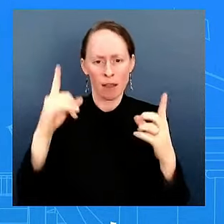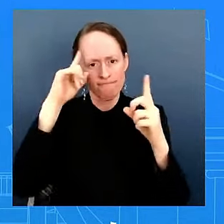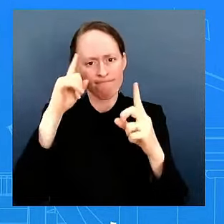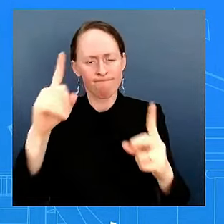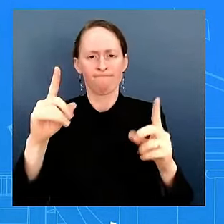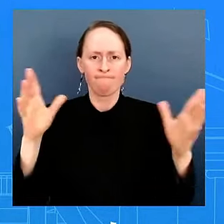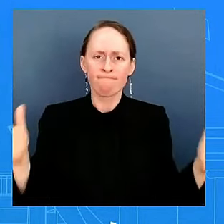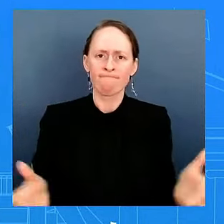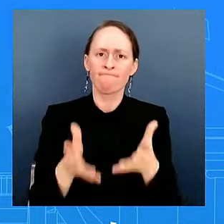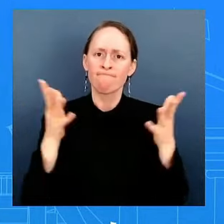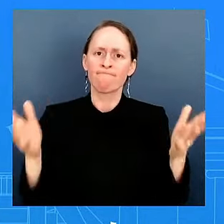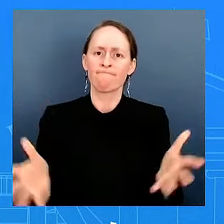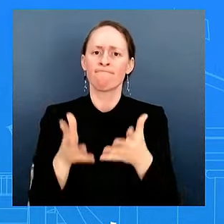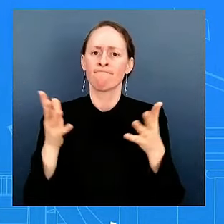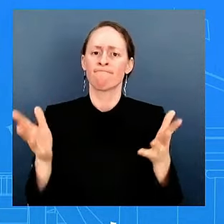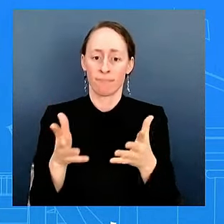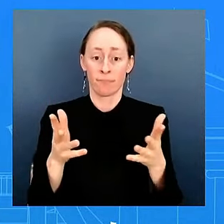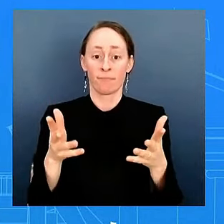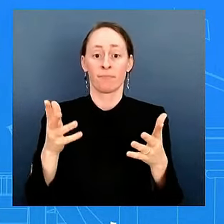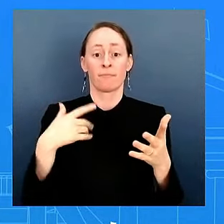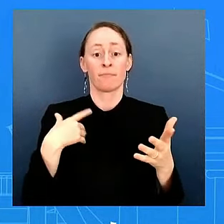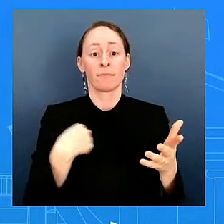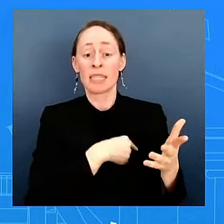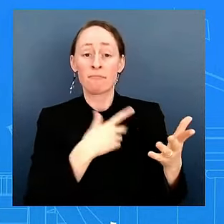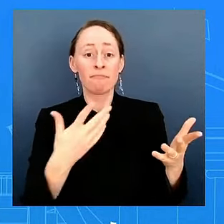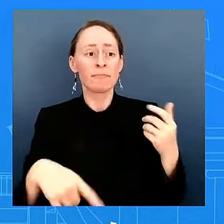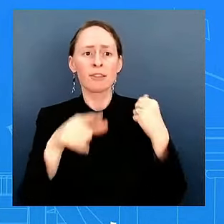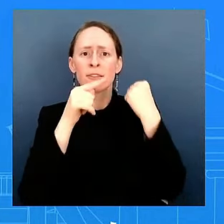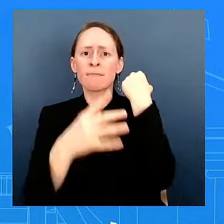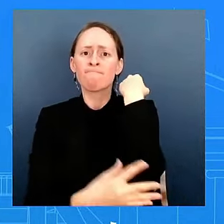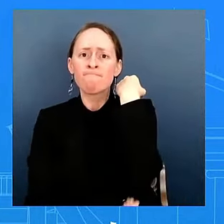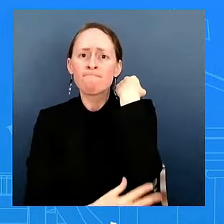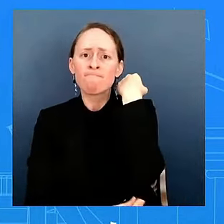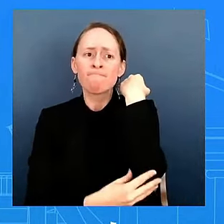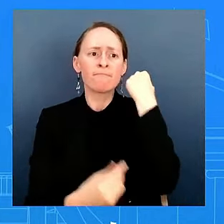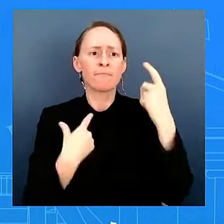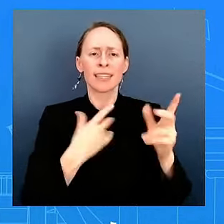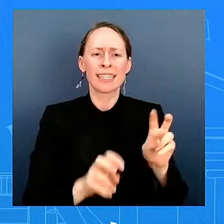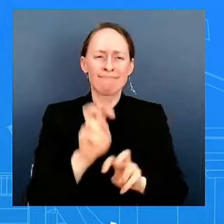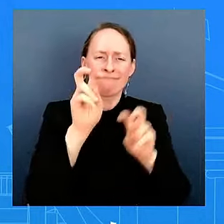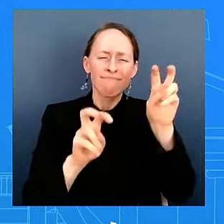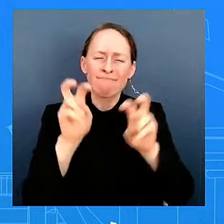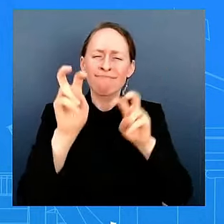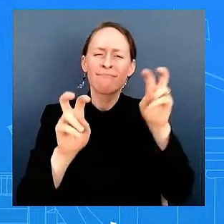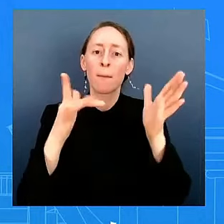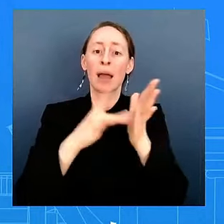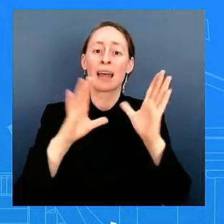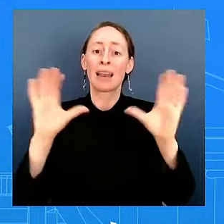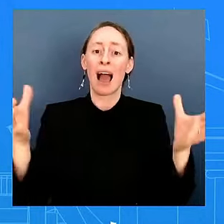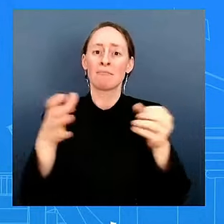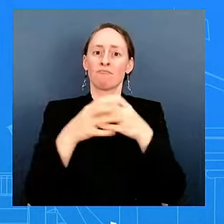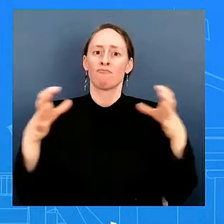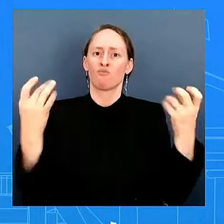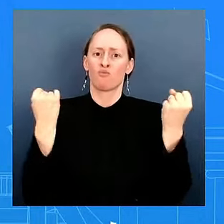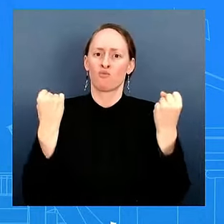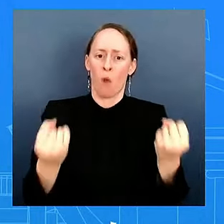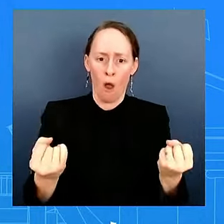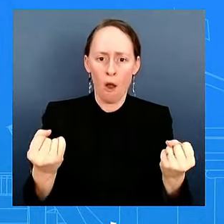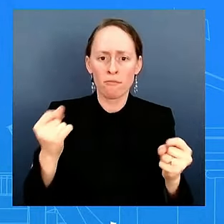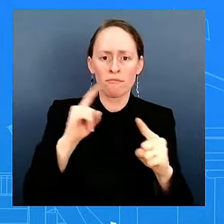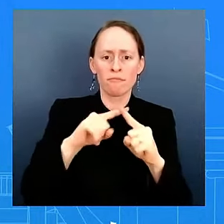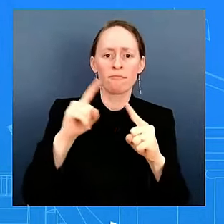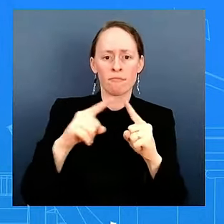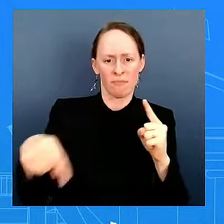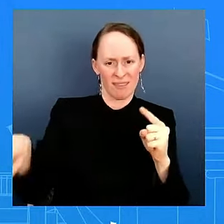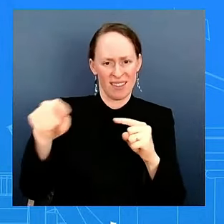an economy that's built from the bottom up, middle out. And we have seen some historic wealth gains for the black community. That's because of the